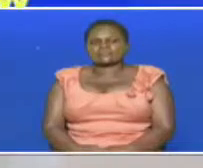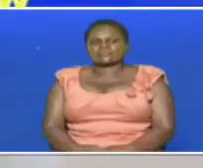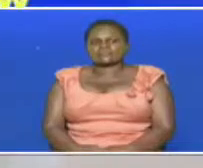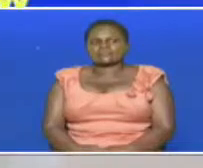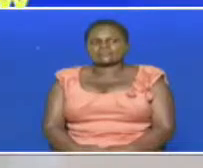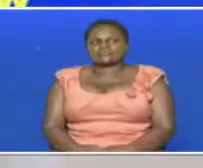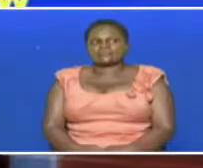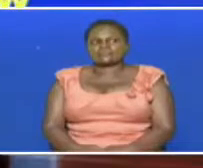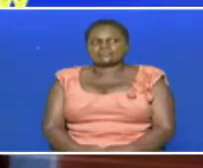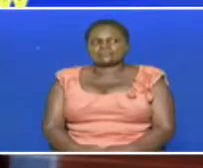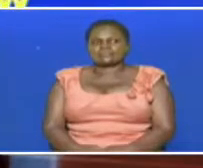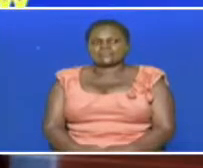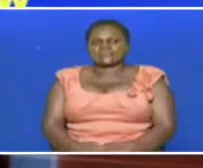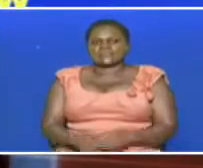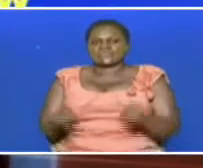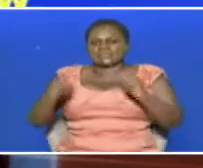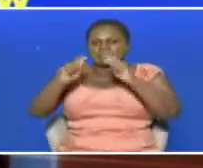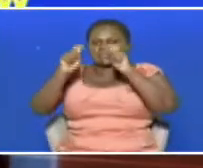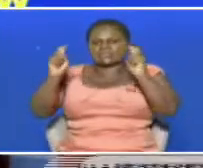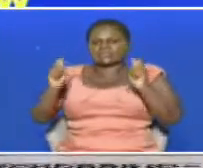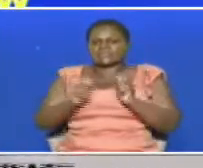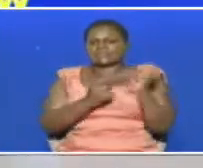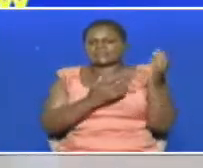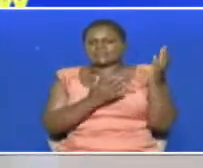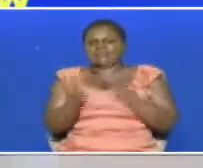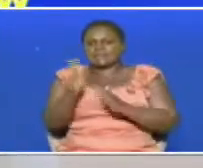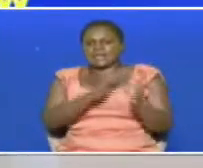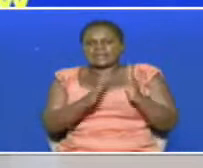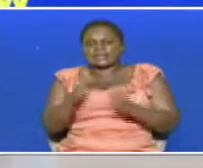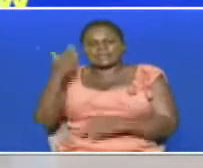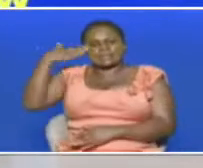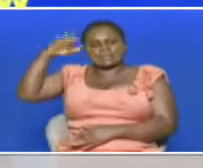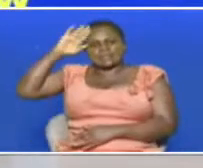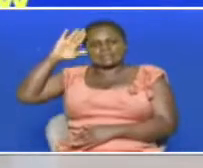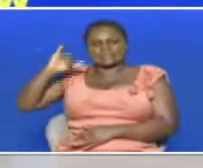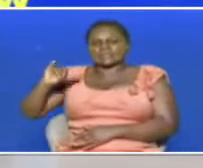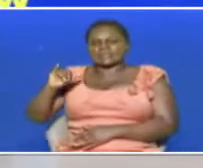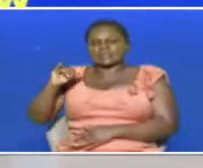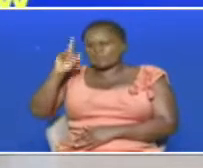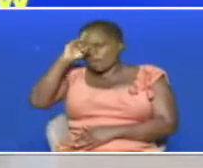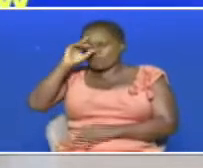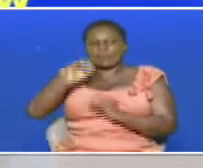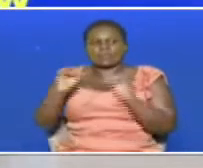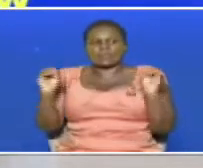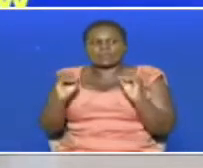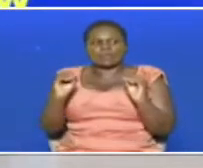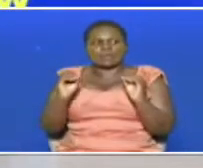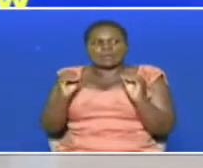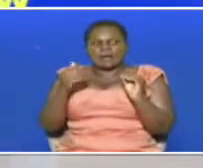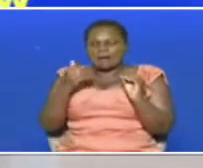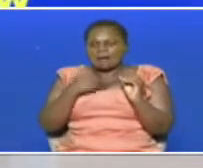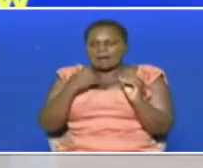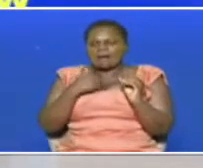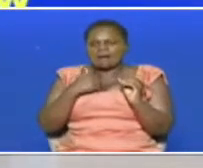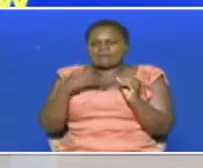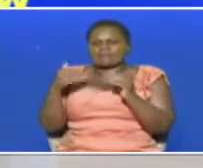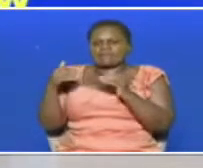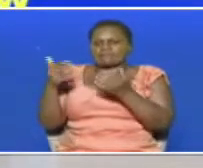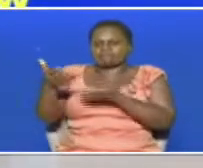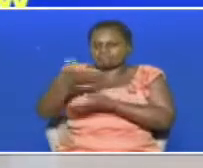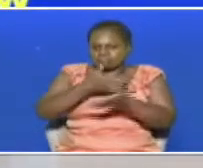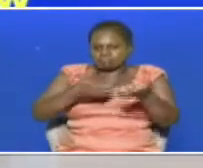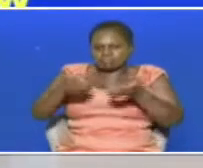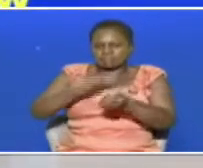The Deflimpics team preparing for the Brazil Games is not leaving anything to chance. Thursday they had media interactions and